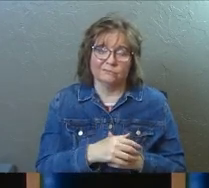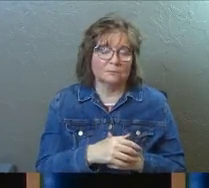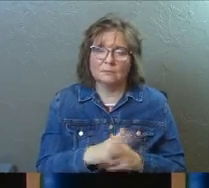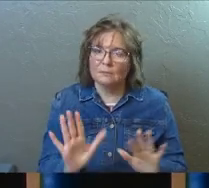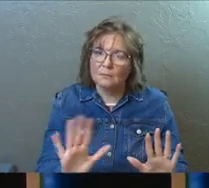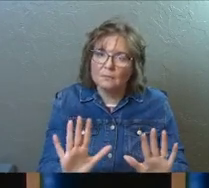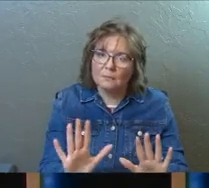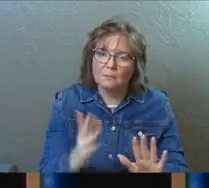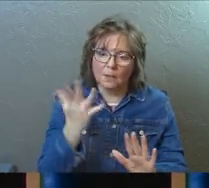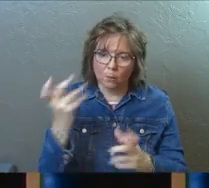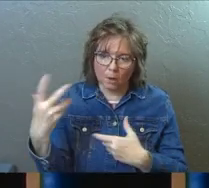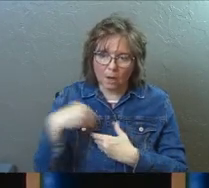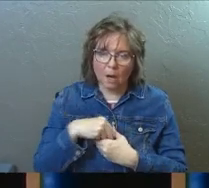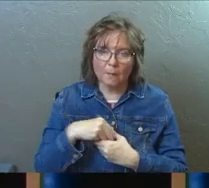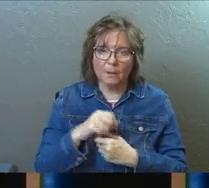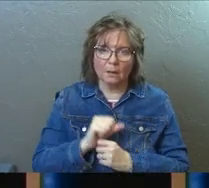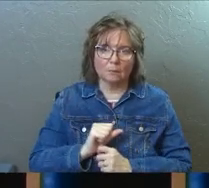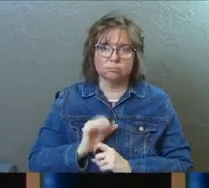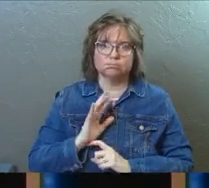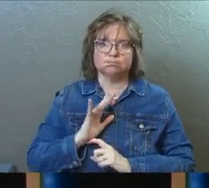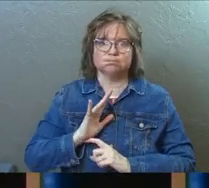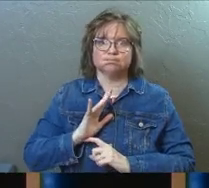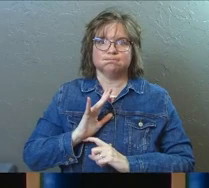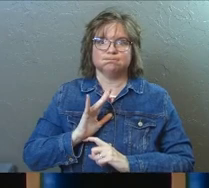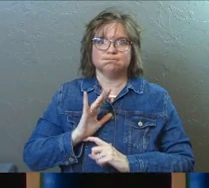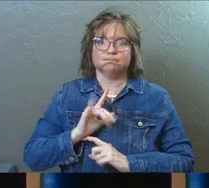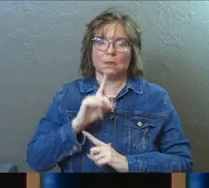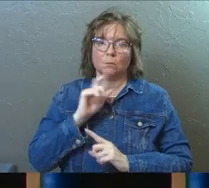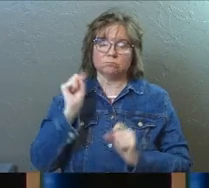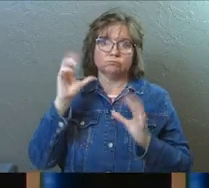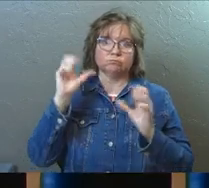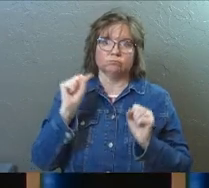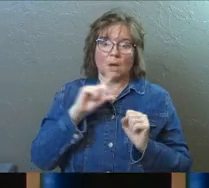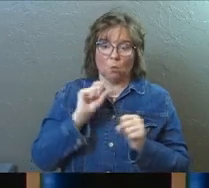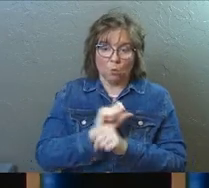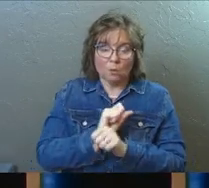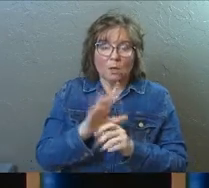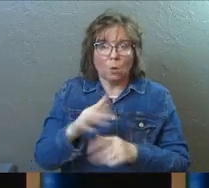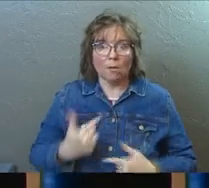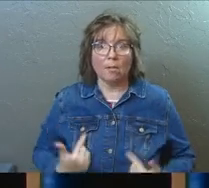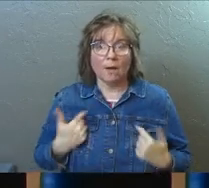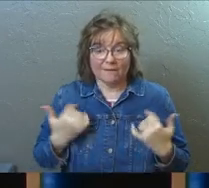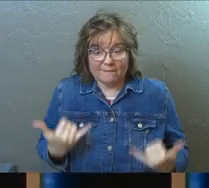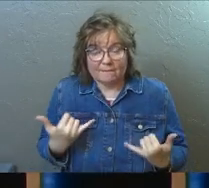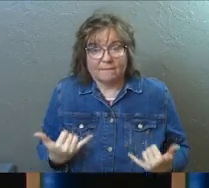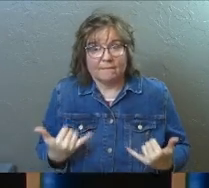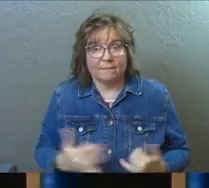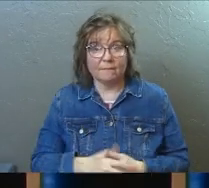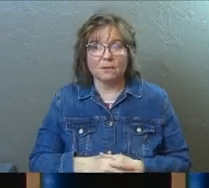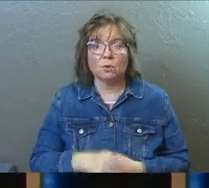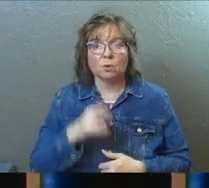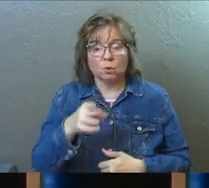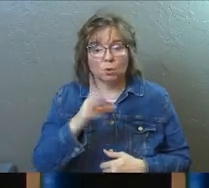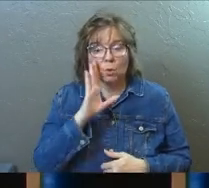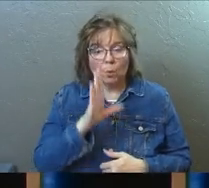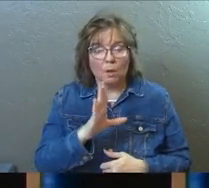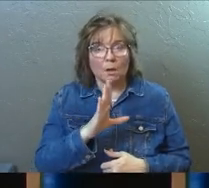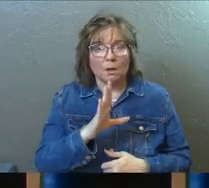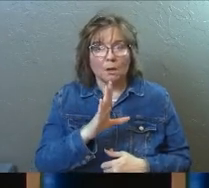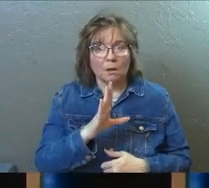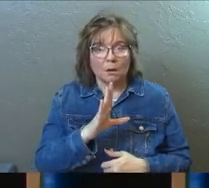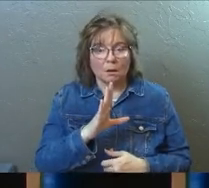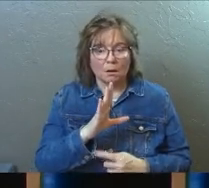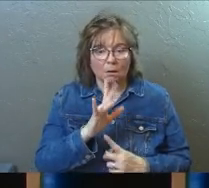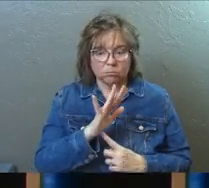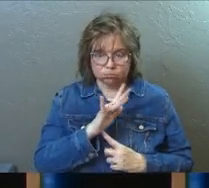God wants to come in and he wants to blow your mind on how real he is right now in your life right now so that you will draw